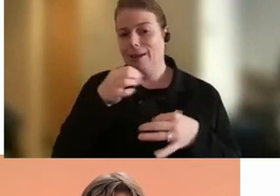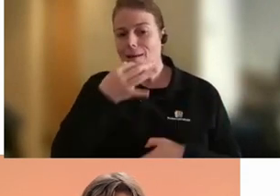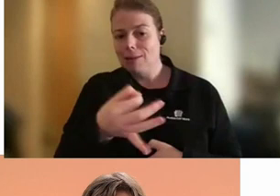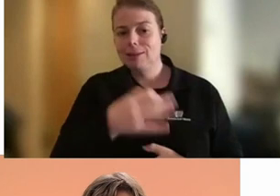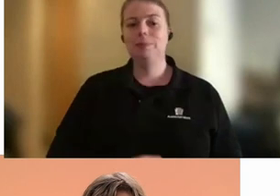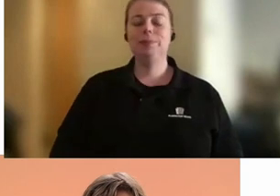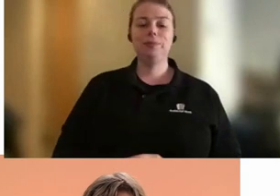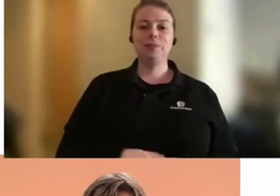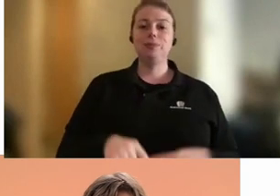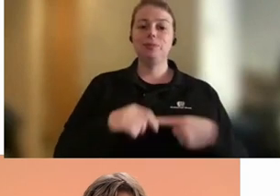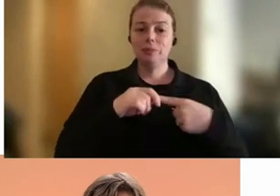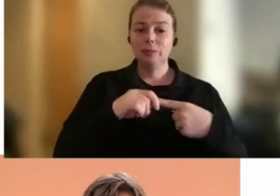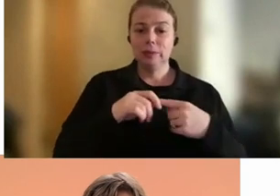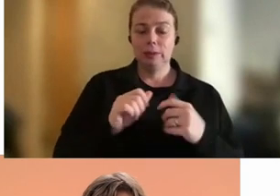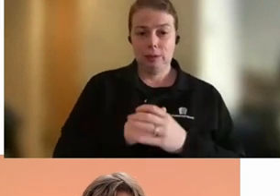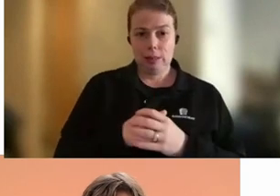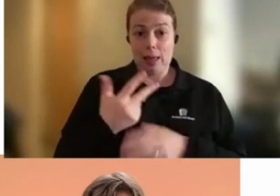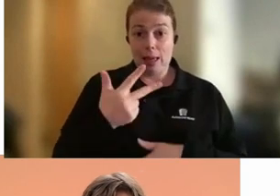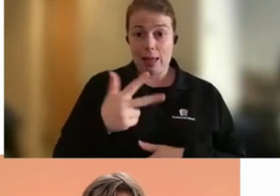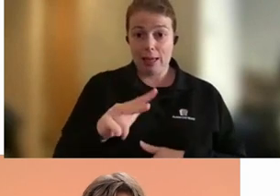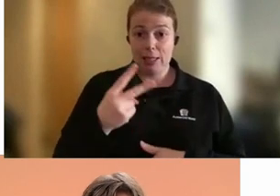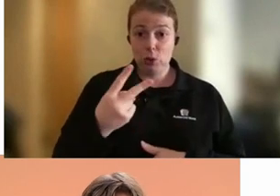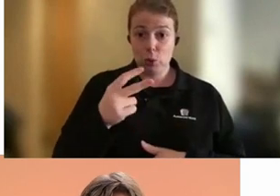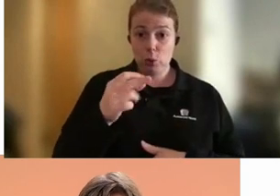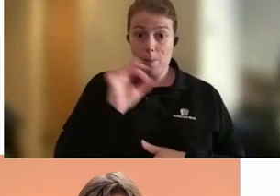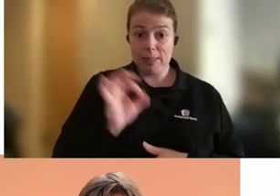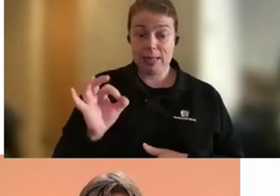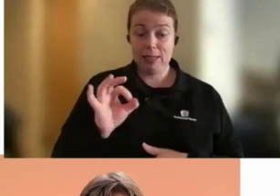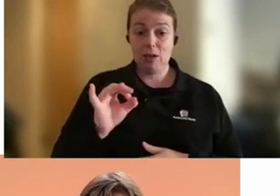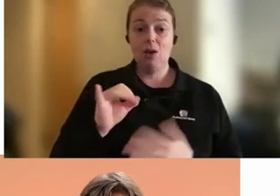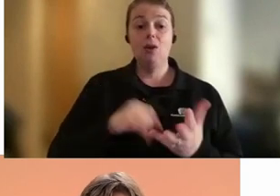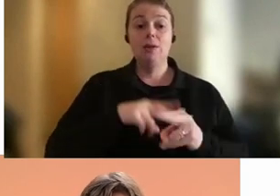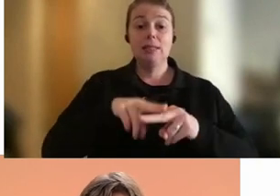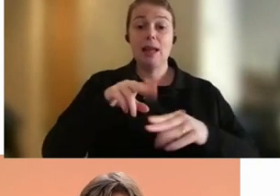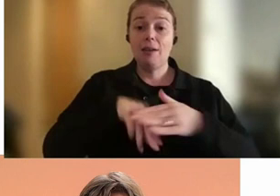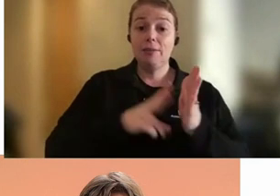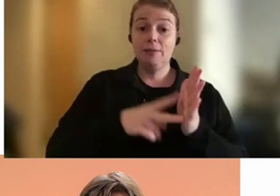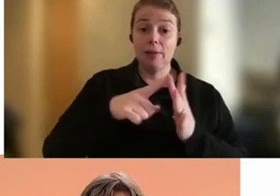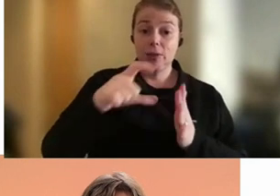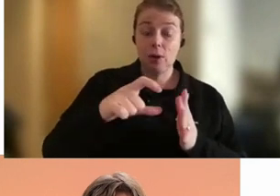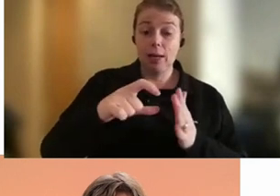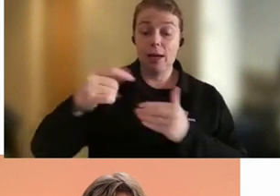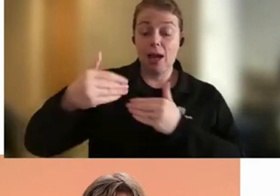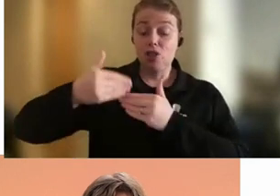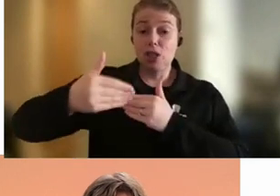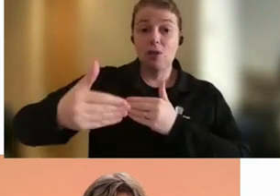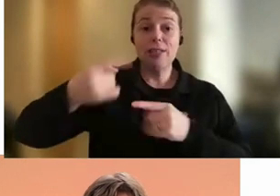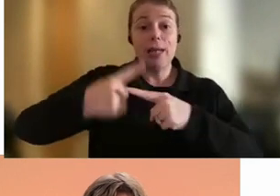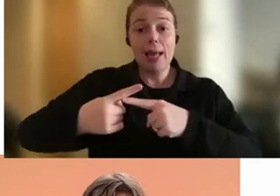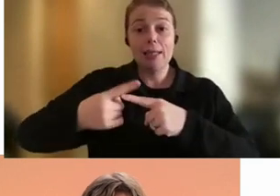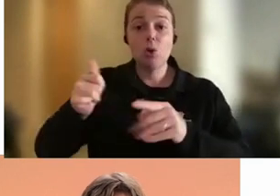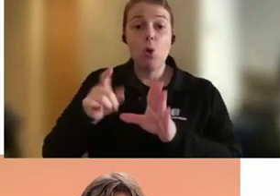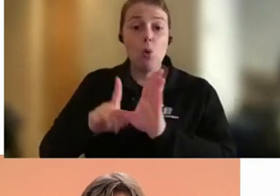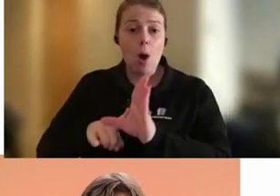82% of staff in Victoria are either Generation X or Y, with only 1.3% of our staff